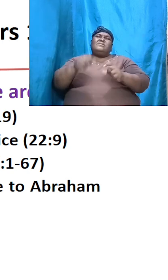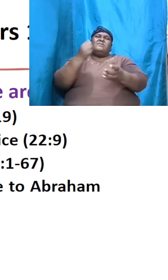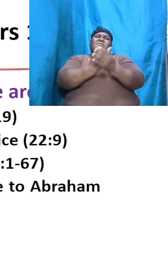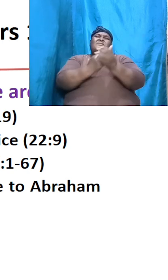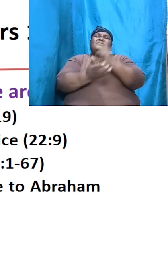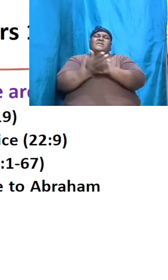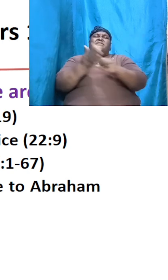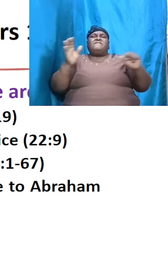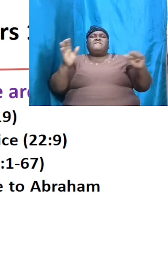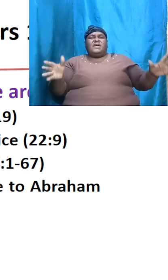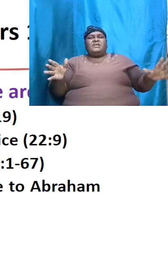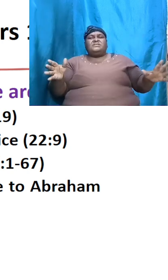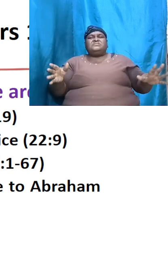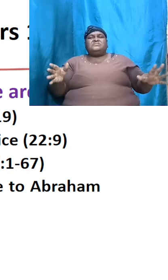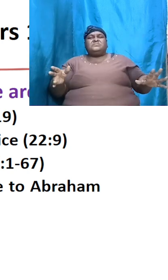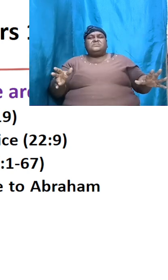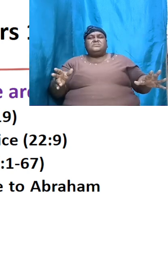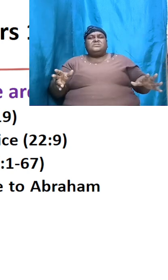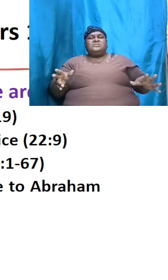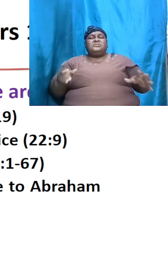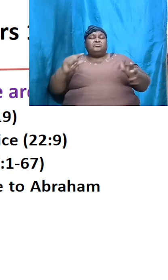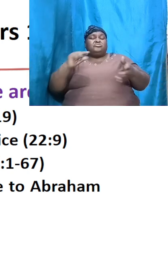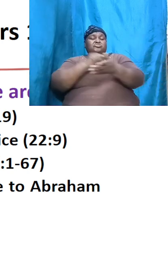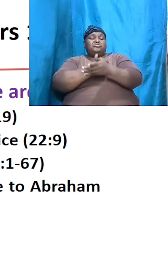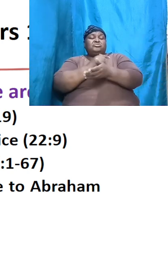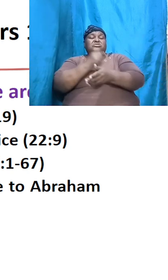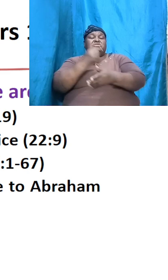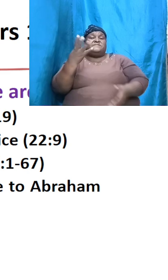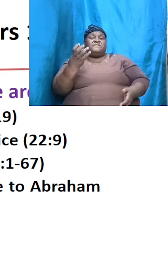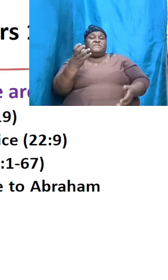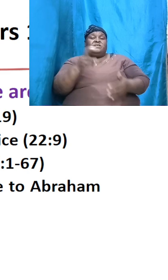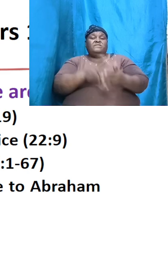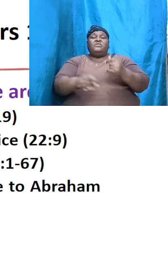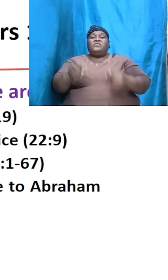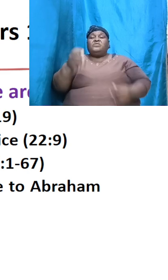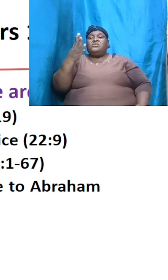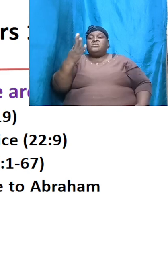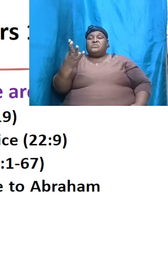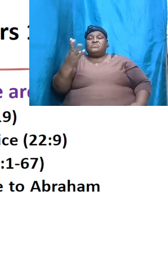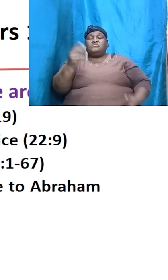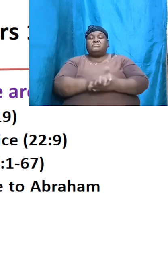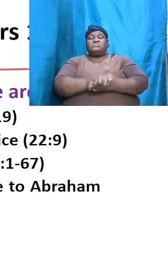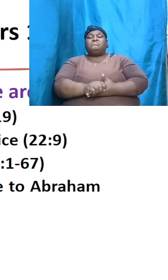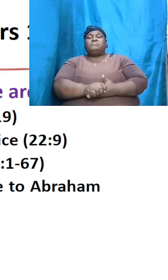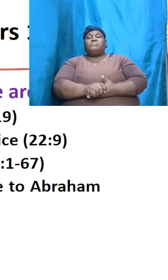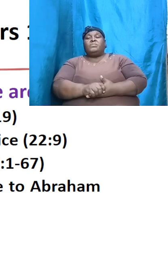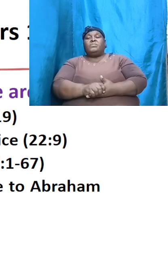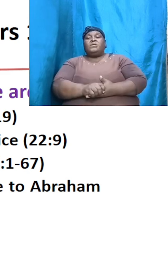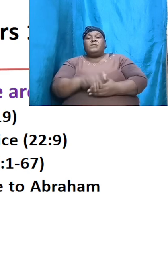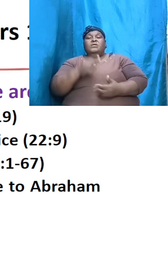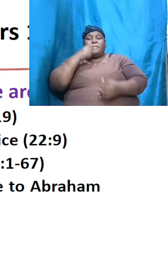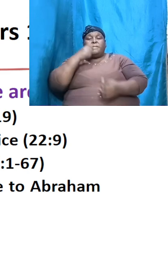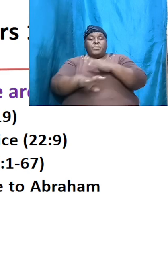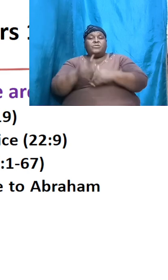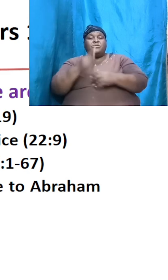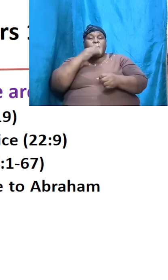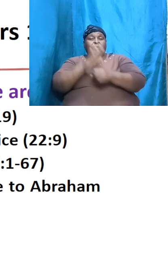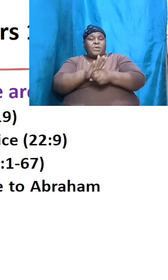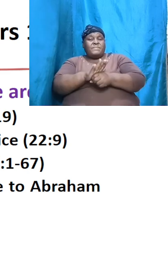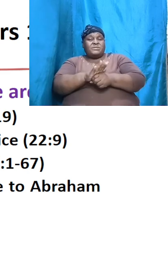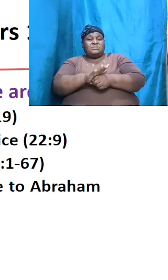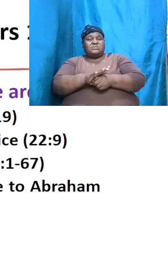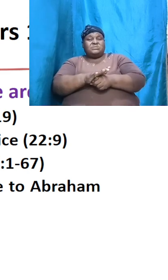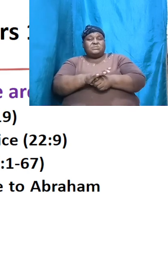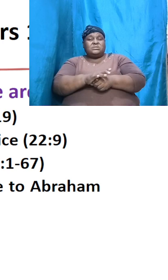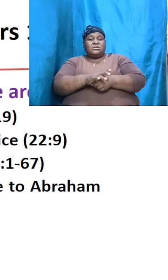being promised Genesis 15 verse 4 Genesis 17 verse 19 birth was promised then look he